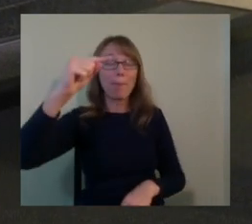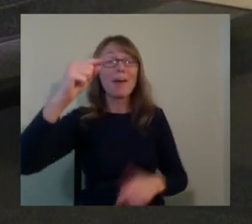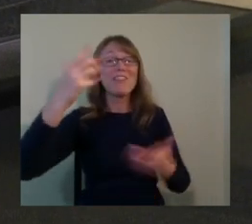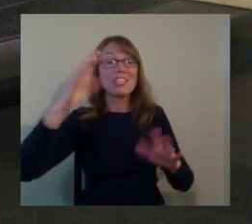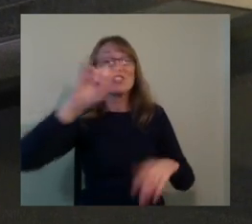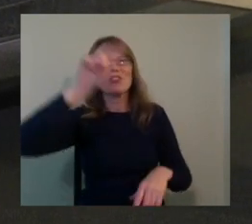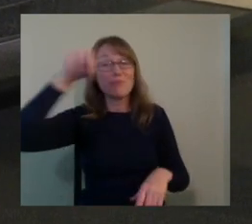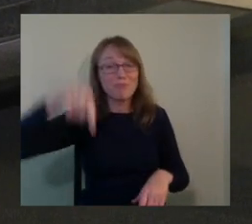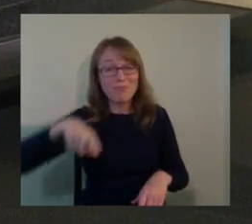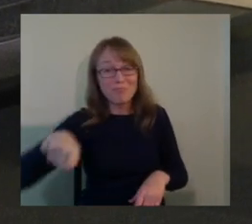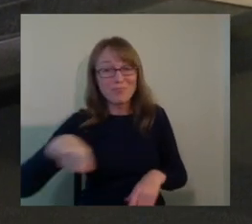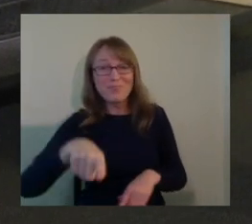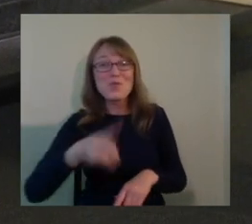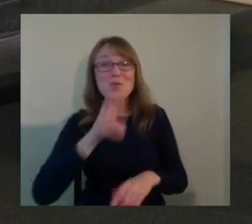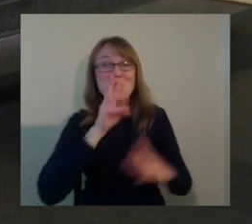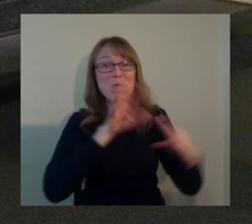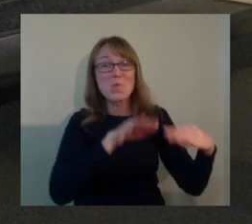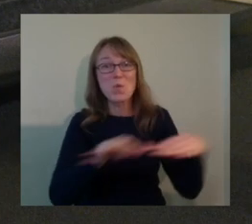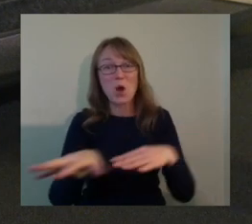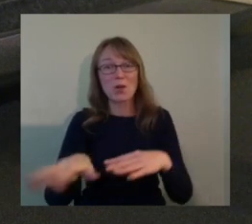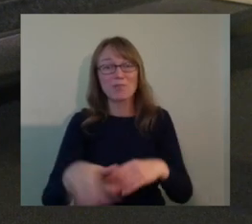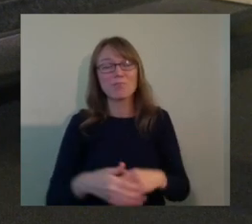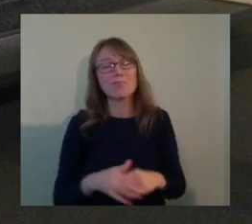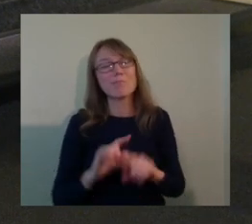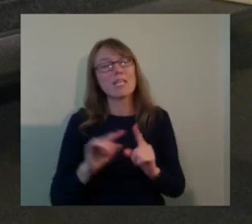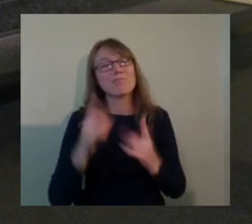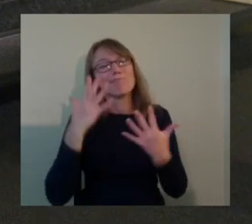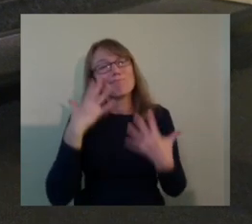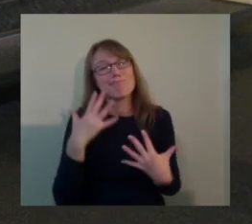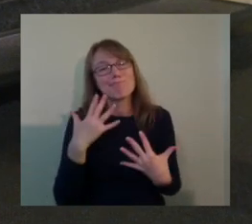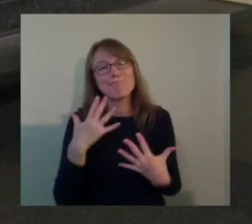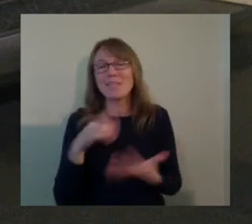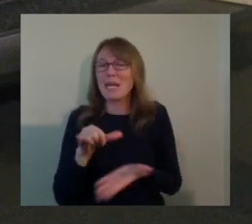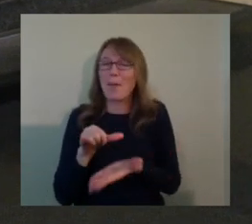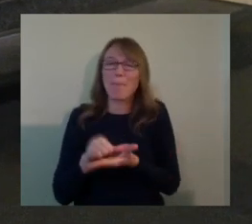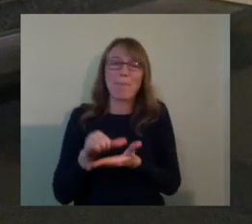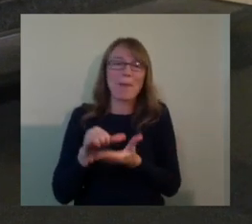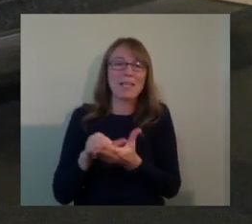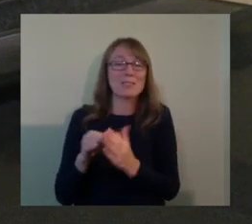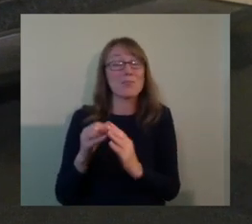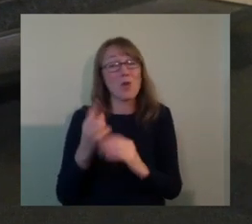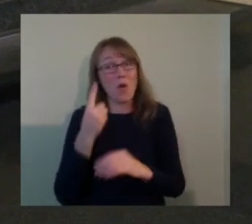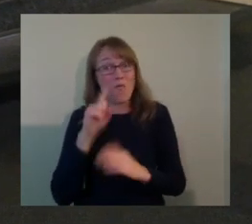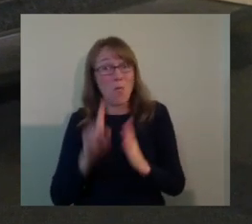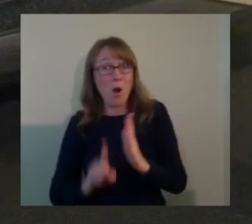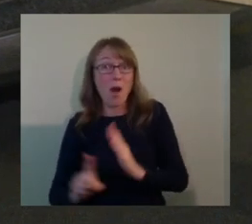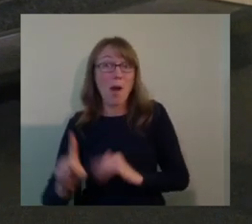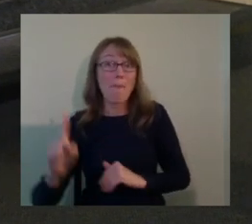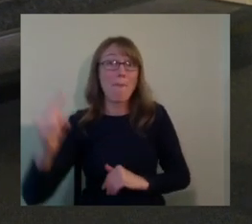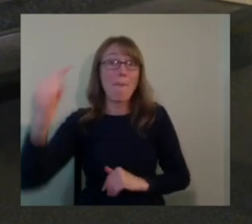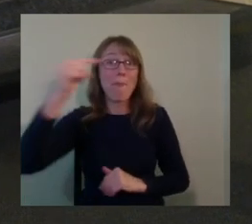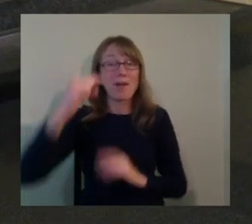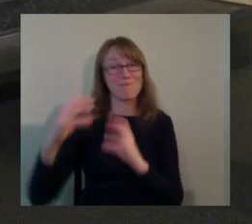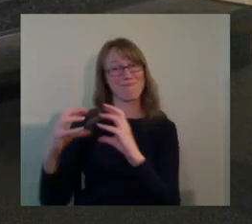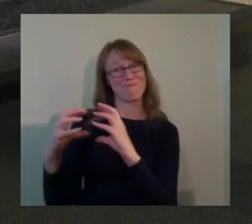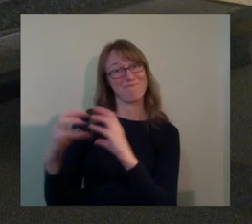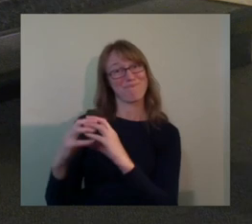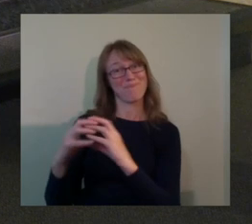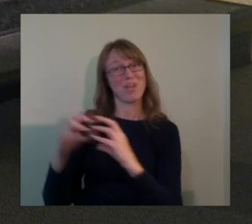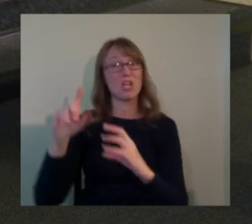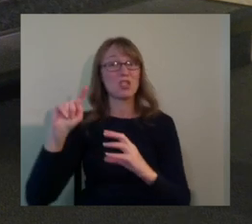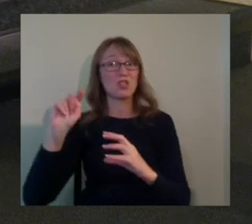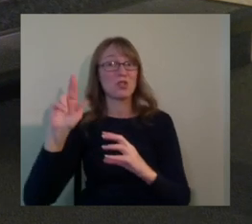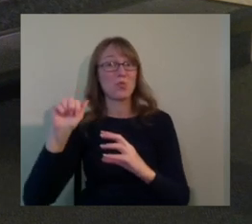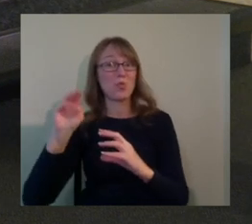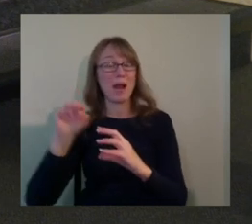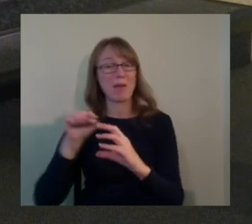legs of the arch that go up, uh, but it really takes people who can walk in and sit. And even at the top of the arch, you have